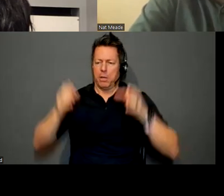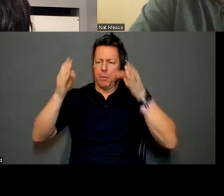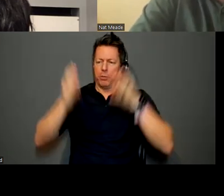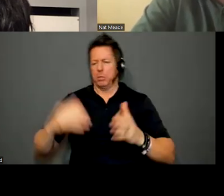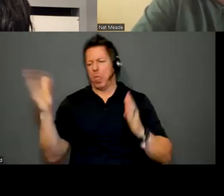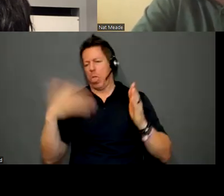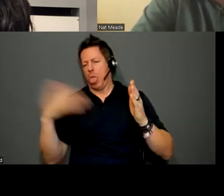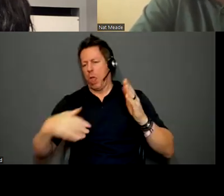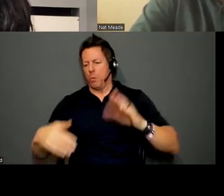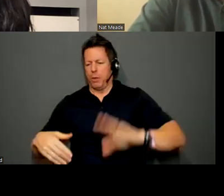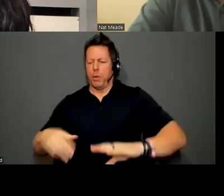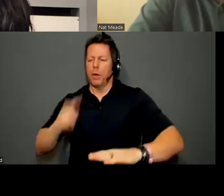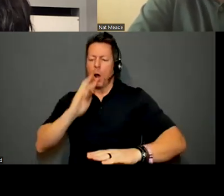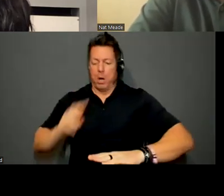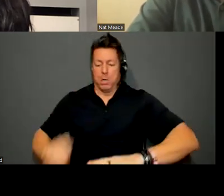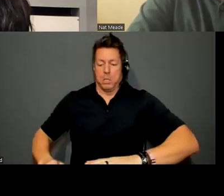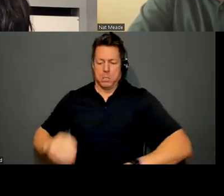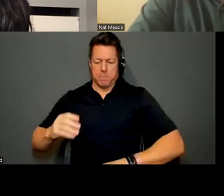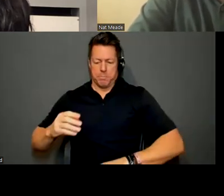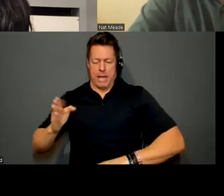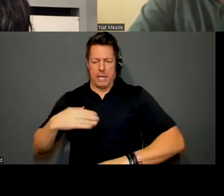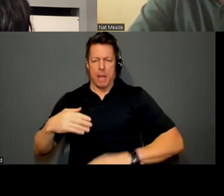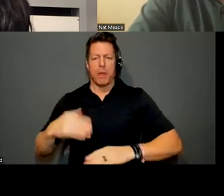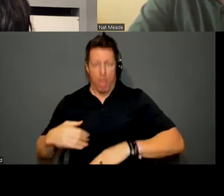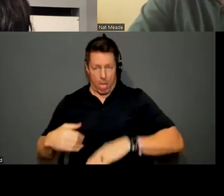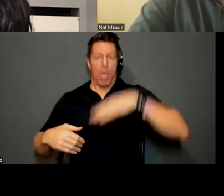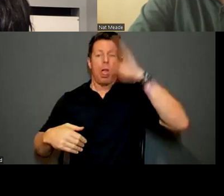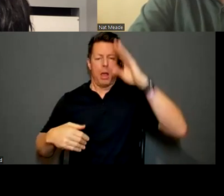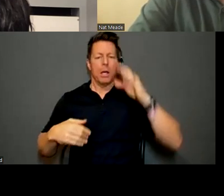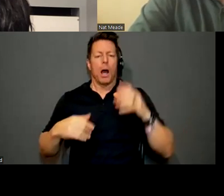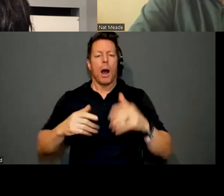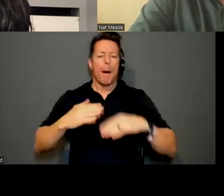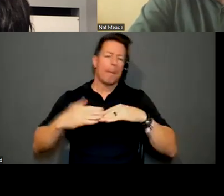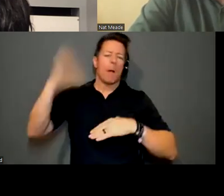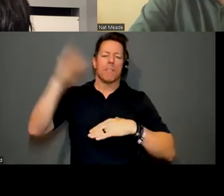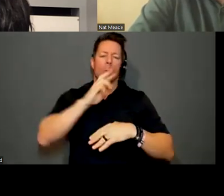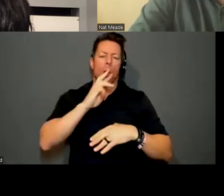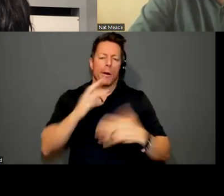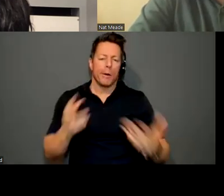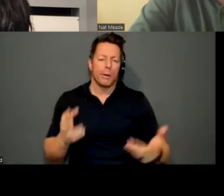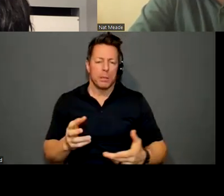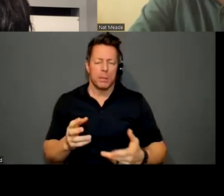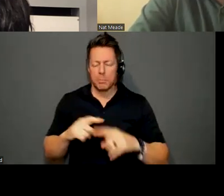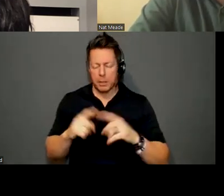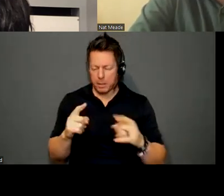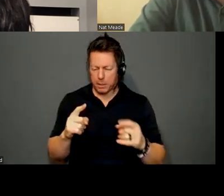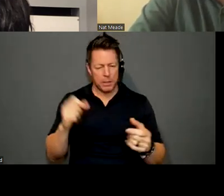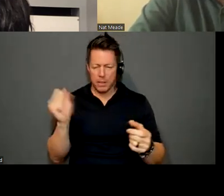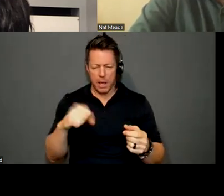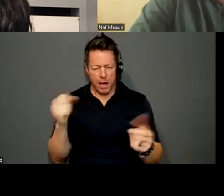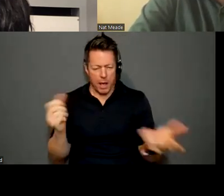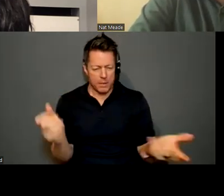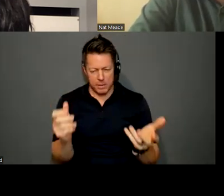anxiety, I guess. And so, yeah, I just kind of let them come as wherever,